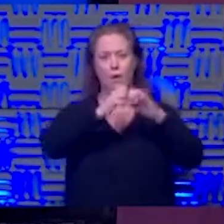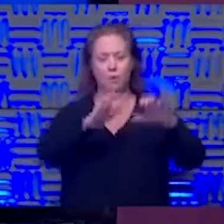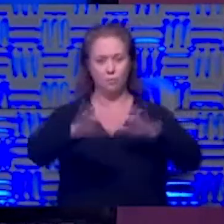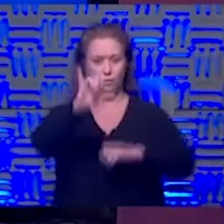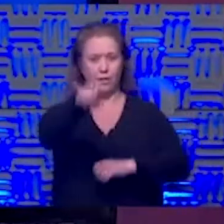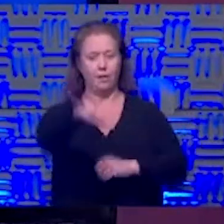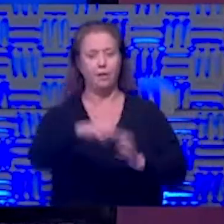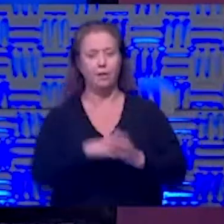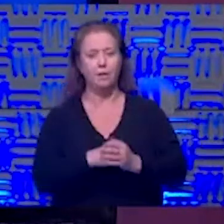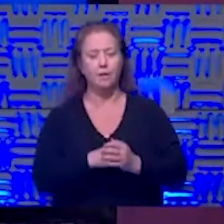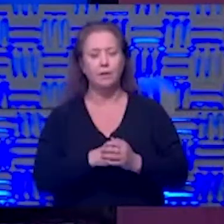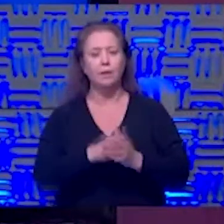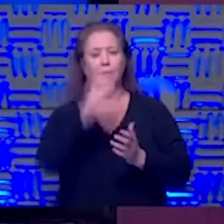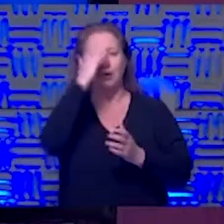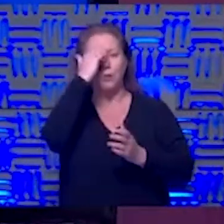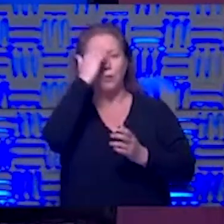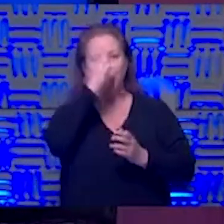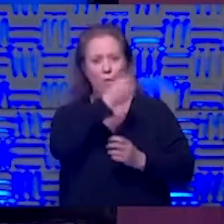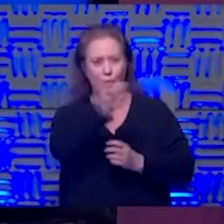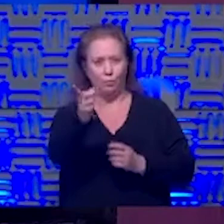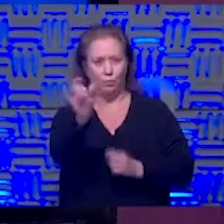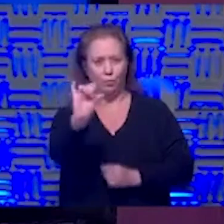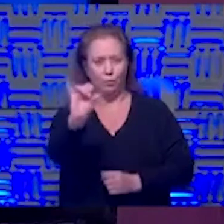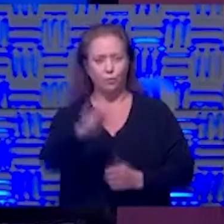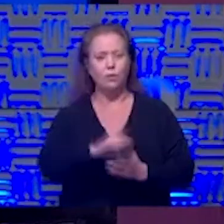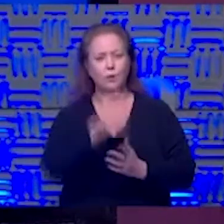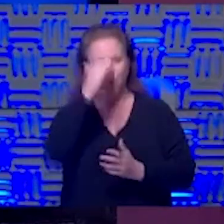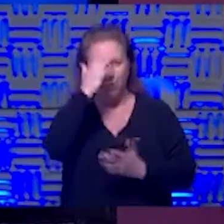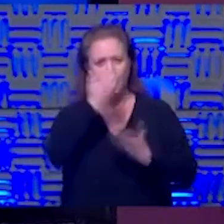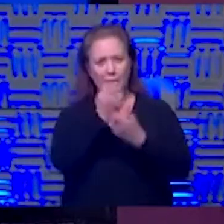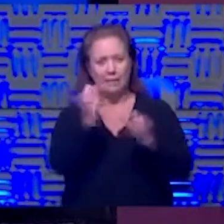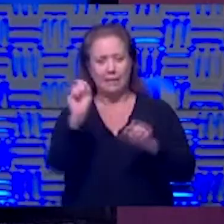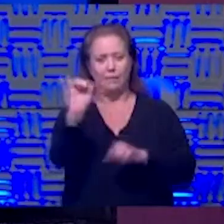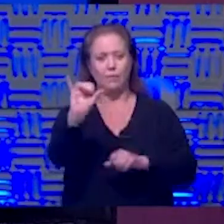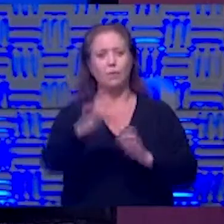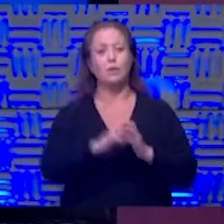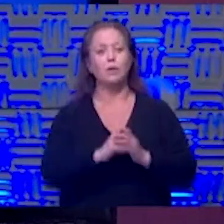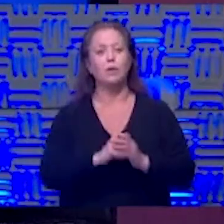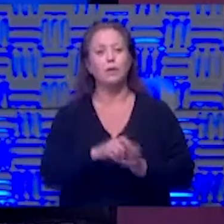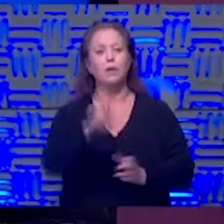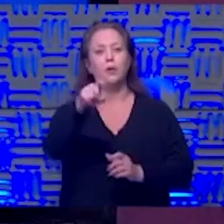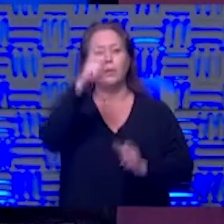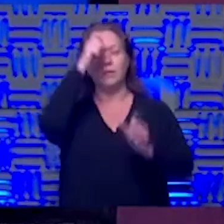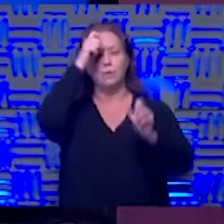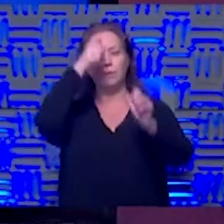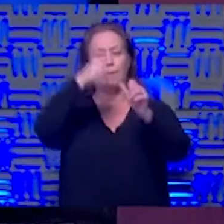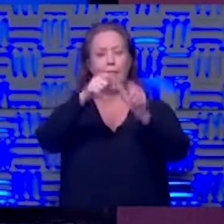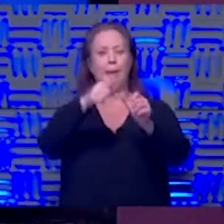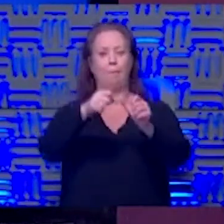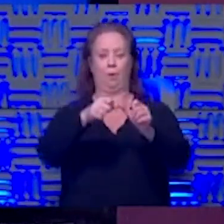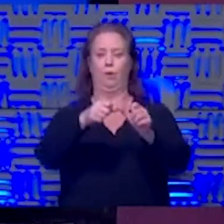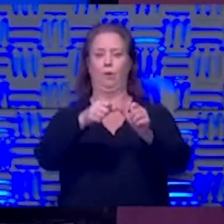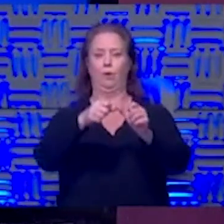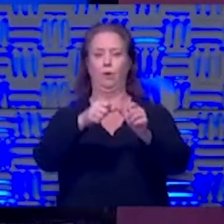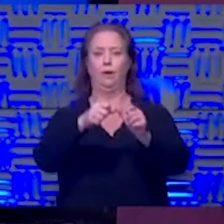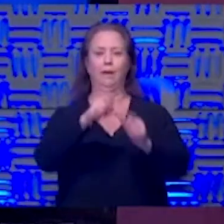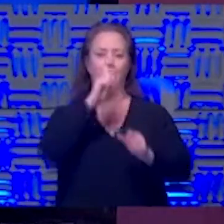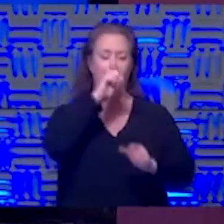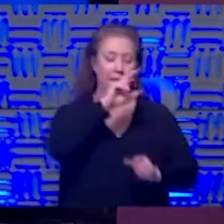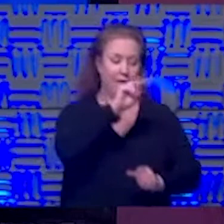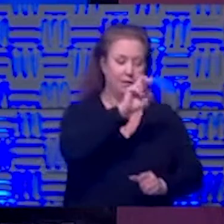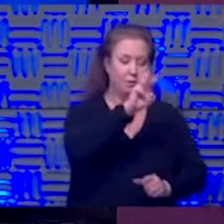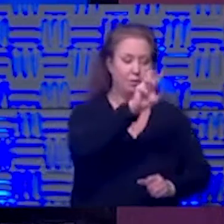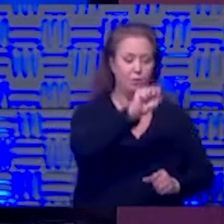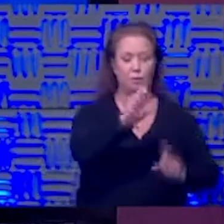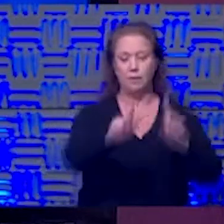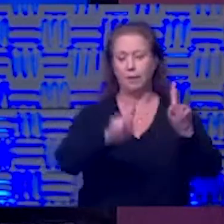and you know what you know how to do it too you know how to do it and you just have to remember that there is fake news and people